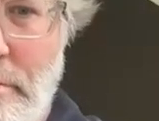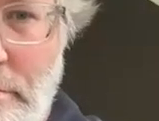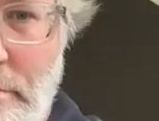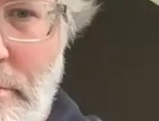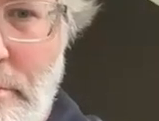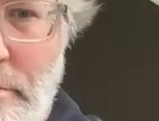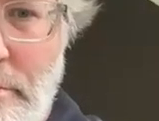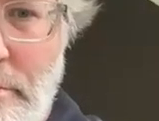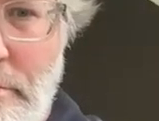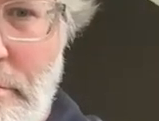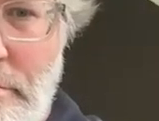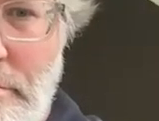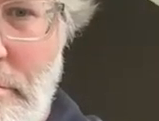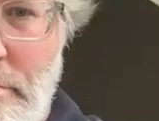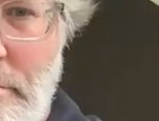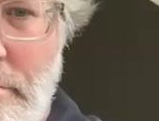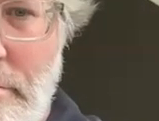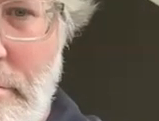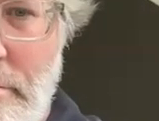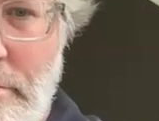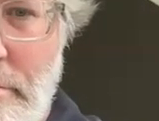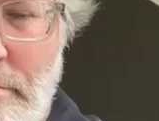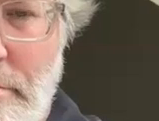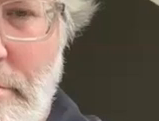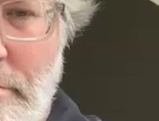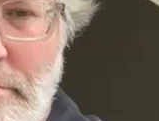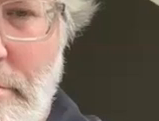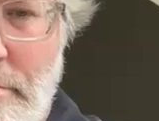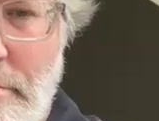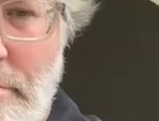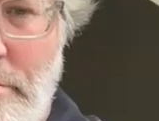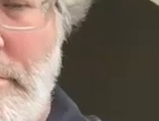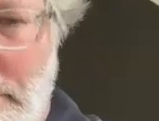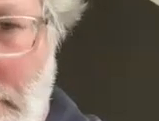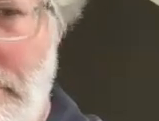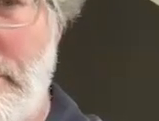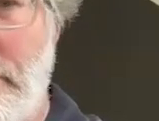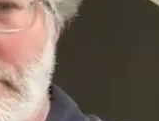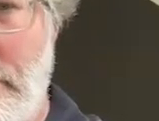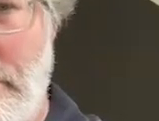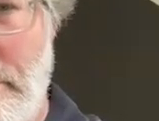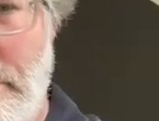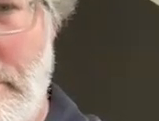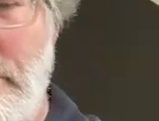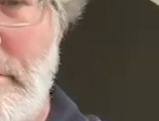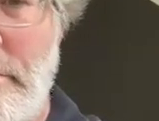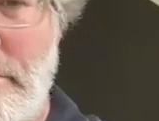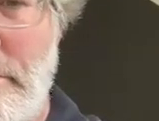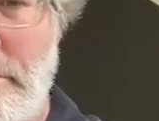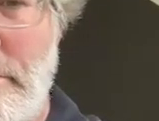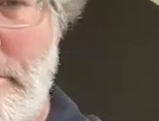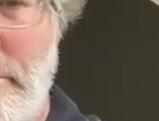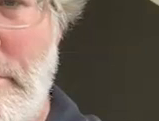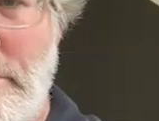one of the things i talked about in my last um webinar which i'm going to import here because i think it's relevant is that